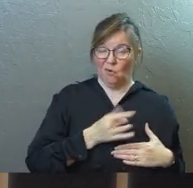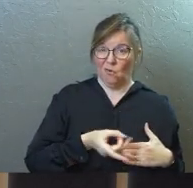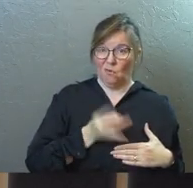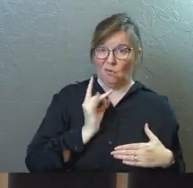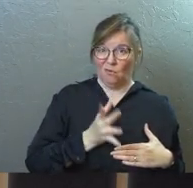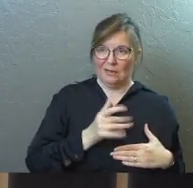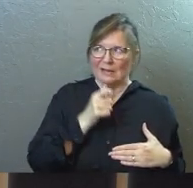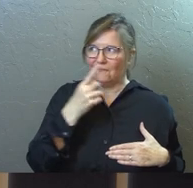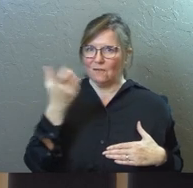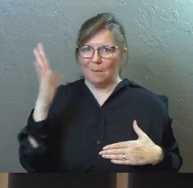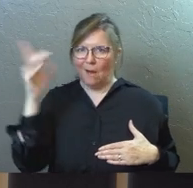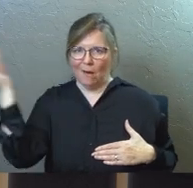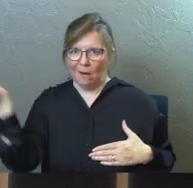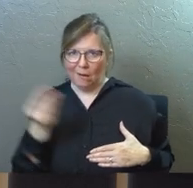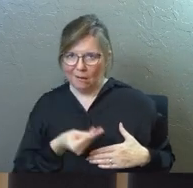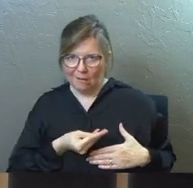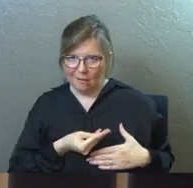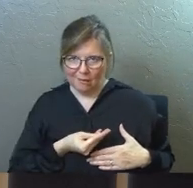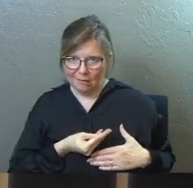It doesn't come from God.